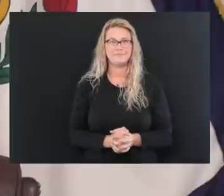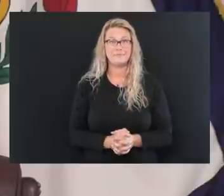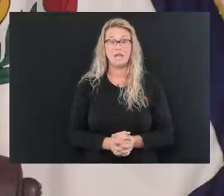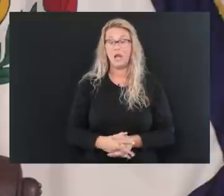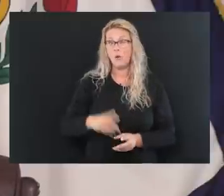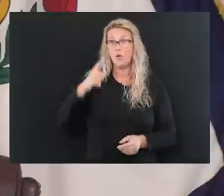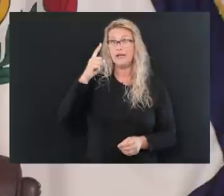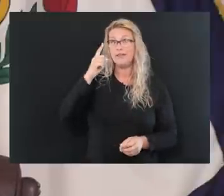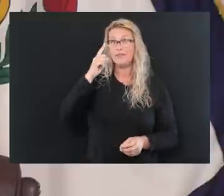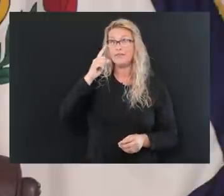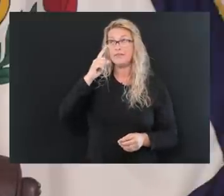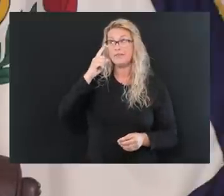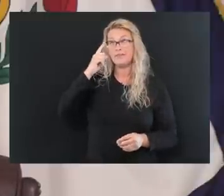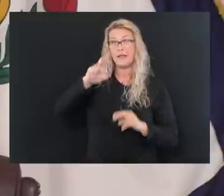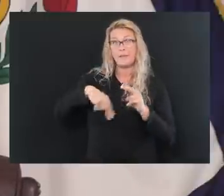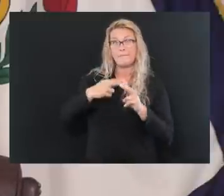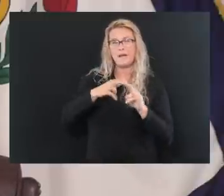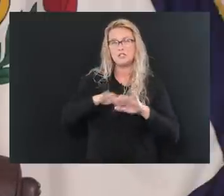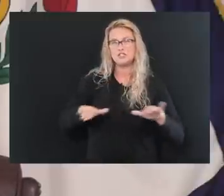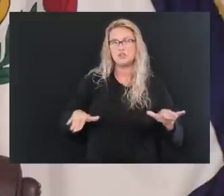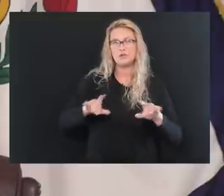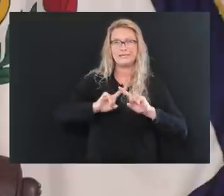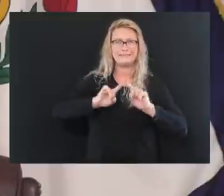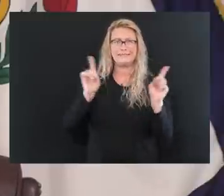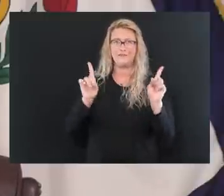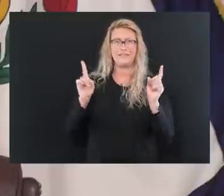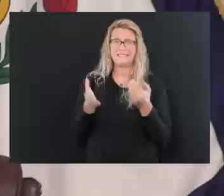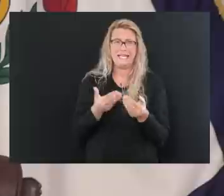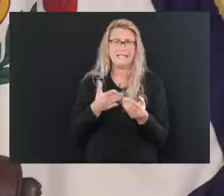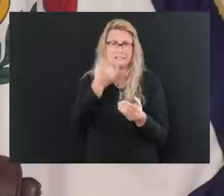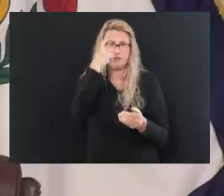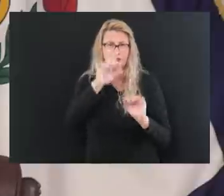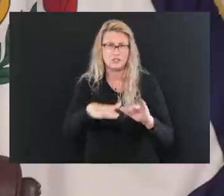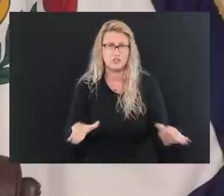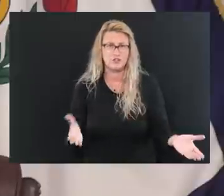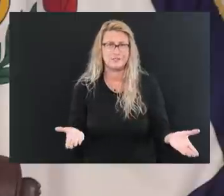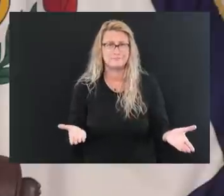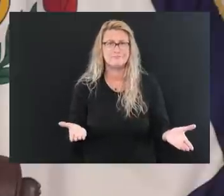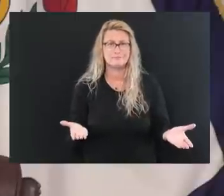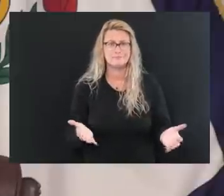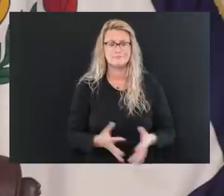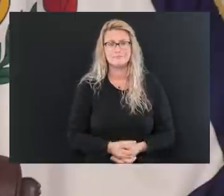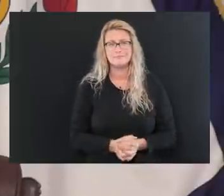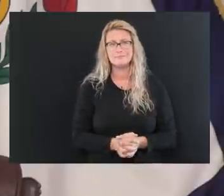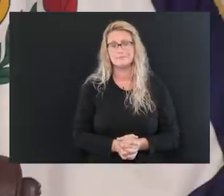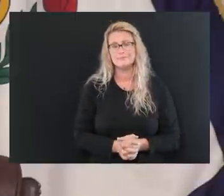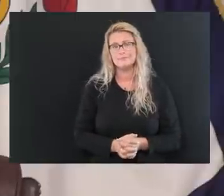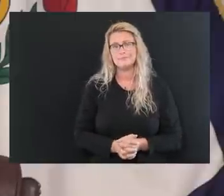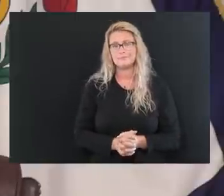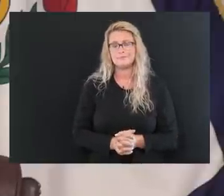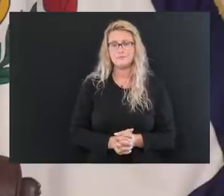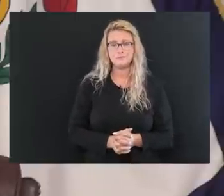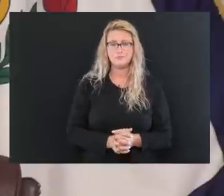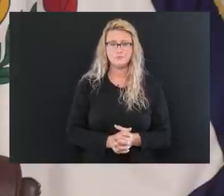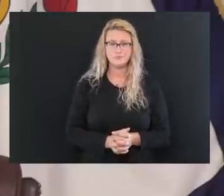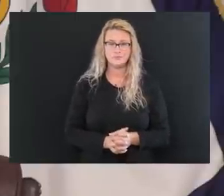children, they do it a little bit differently, and it's even easier. So with that being said,